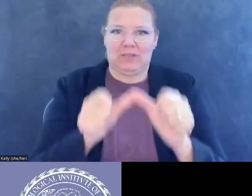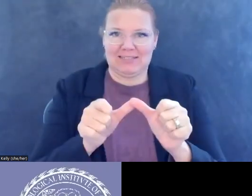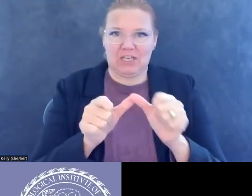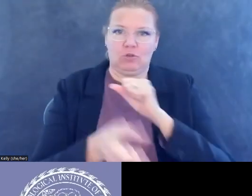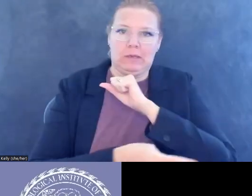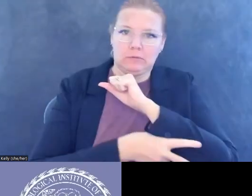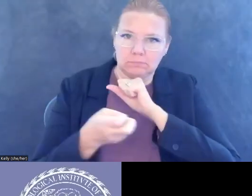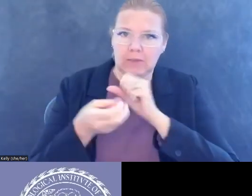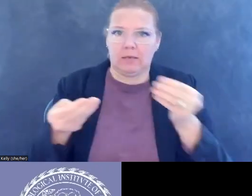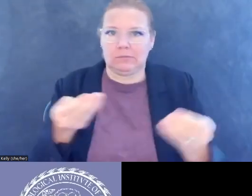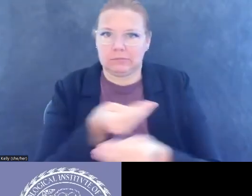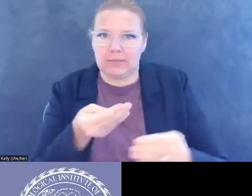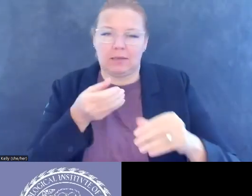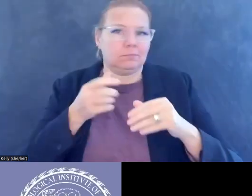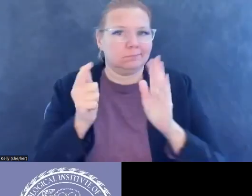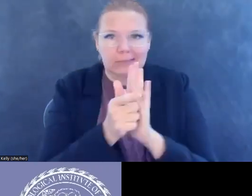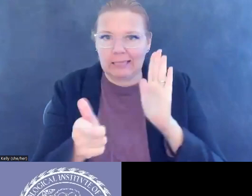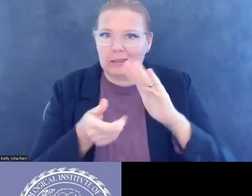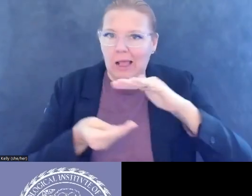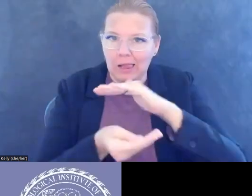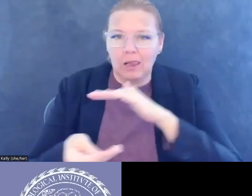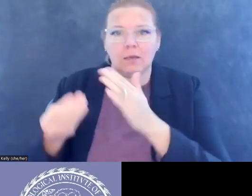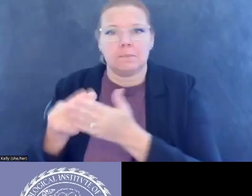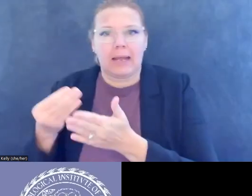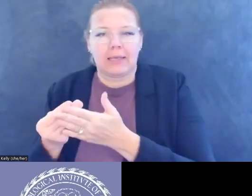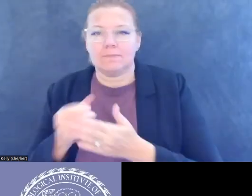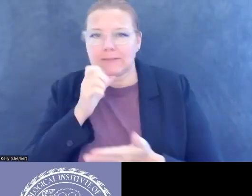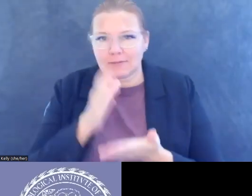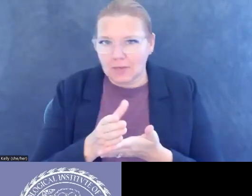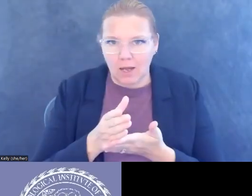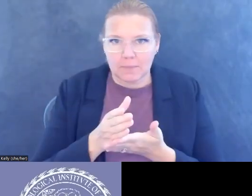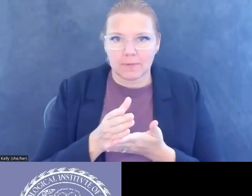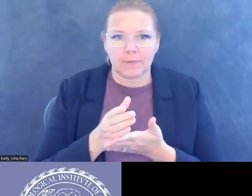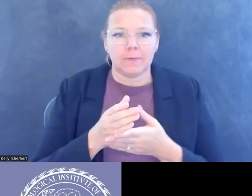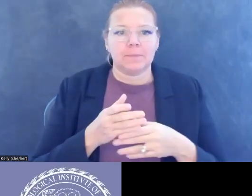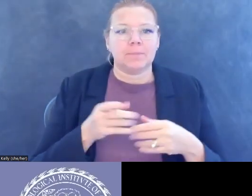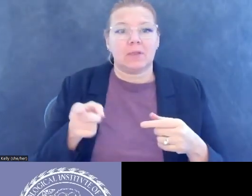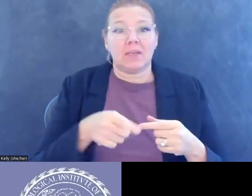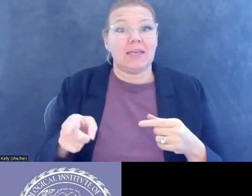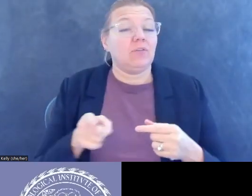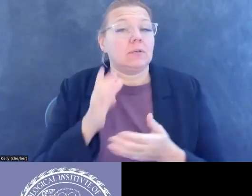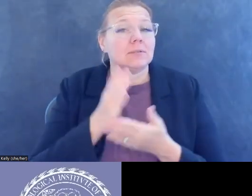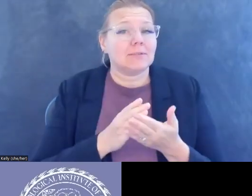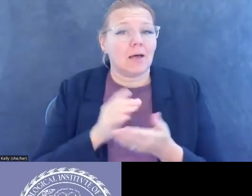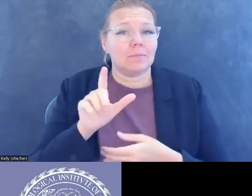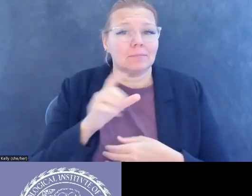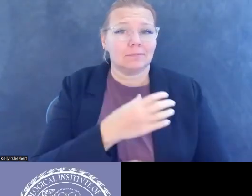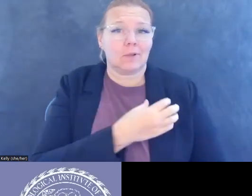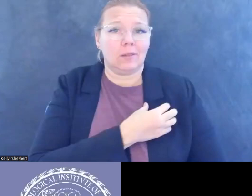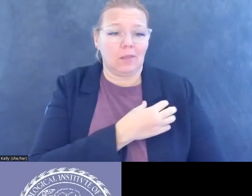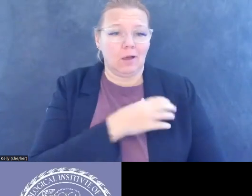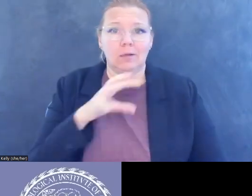networks were even including the cost of losing some pieces to law enforcement and to the cost of doing business.